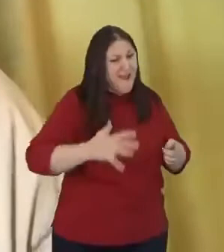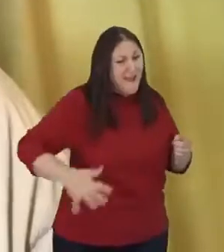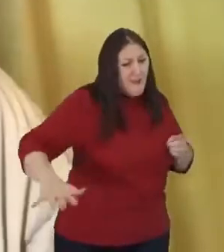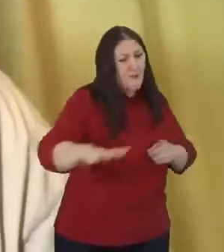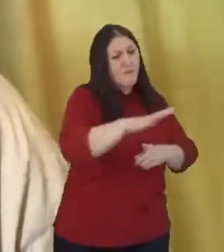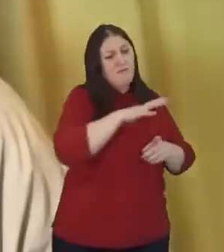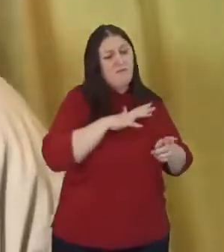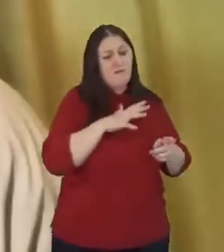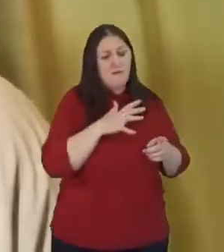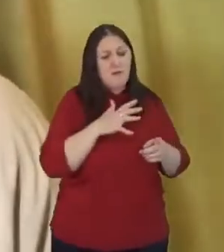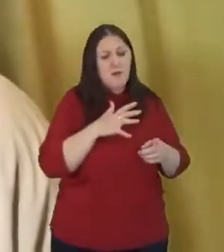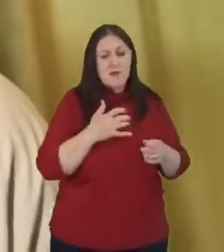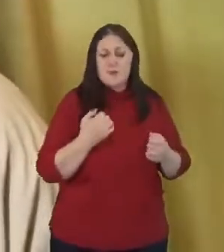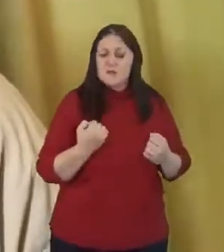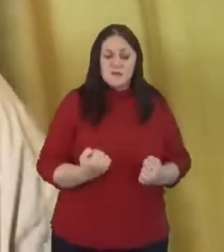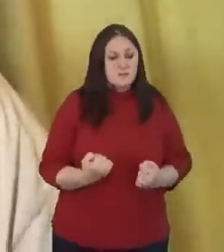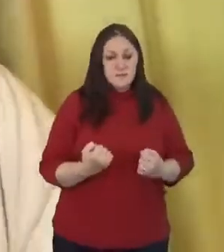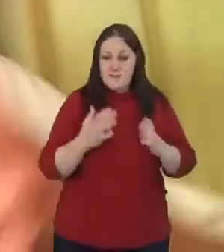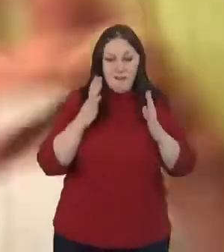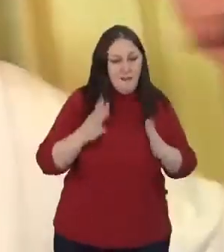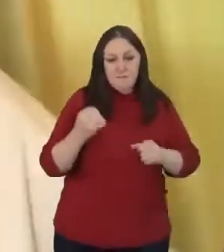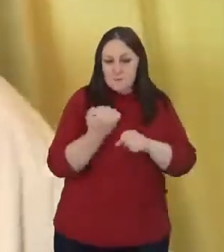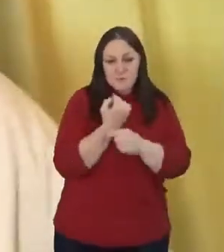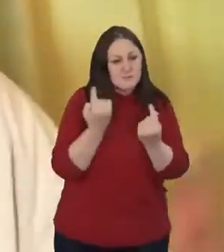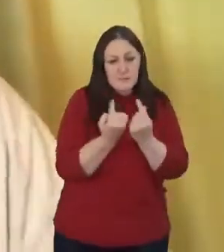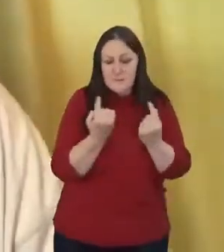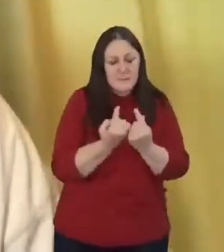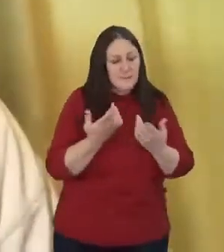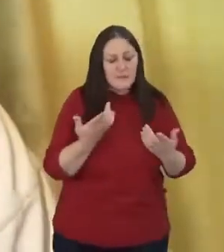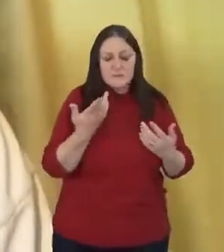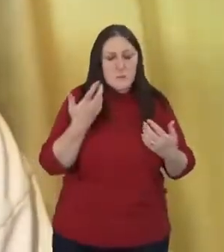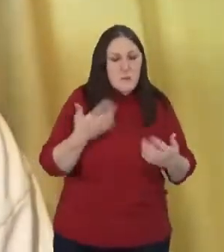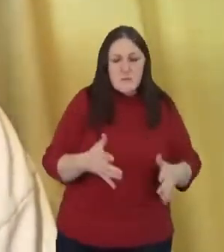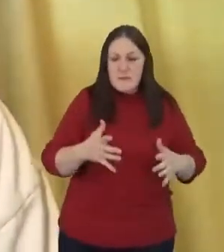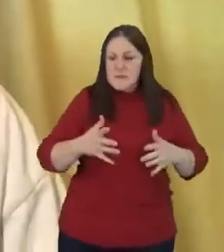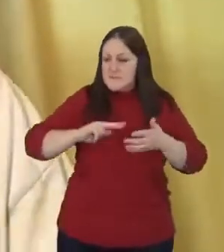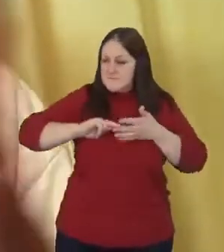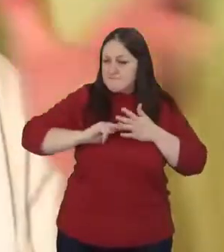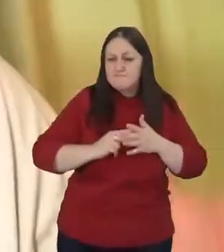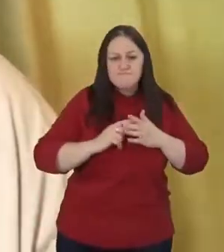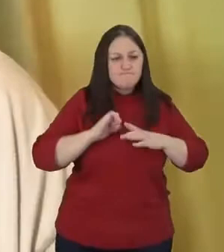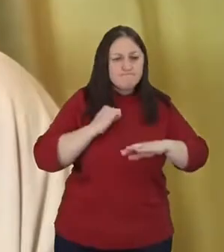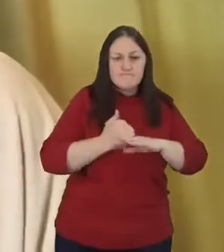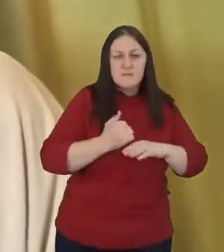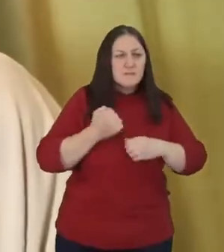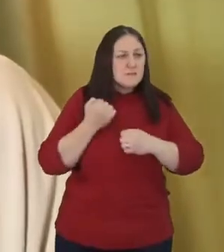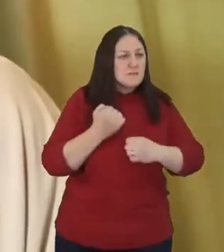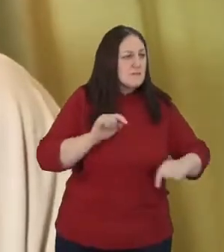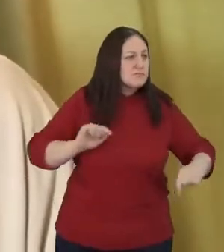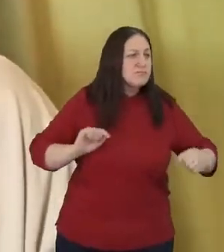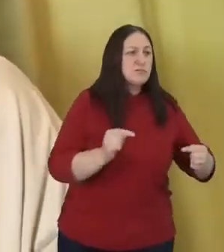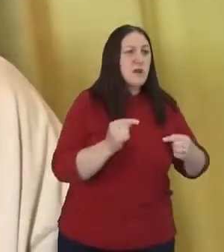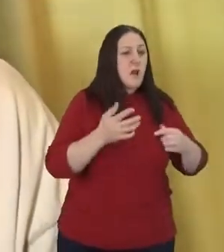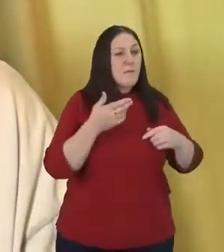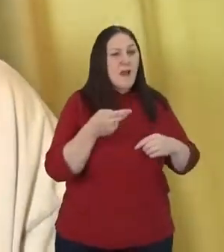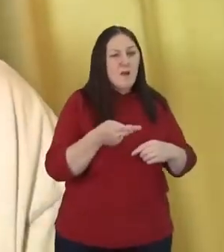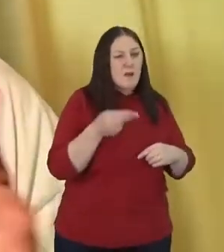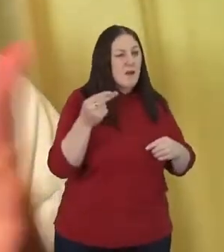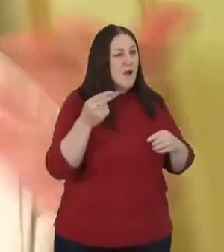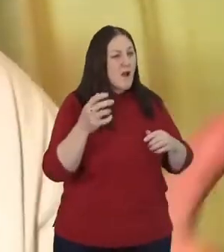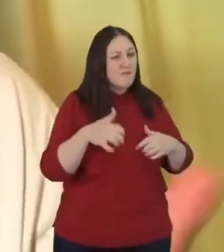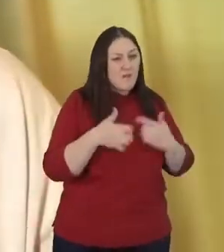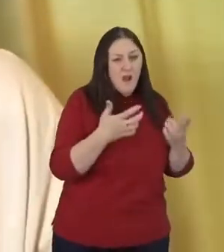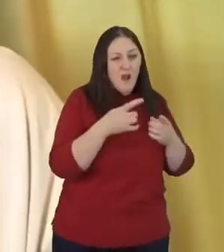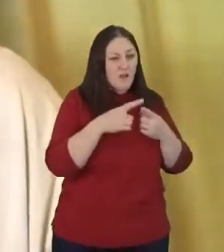begin to do something about this. So we've had movements around gun violence. We've had movements around immigration to try to,